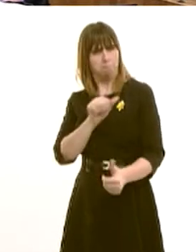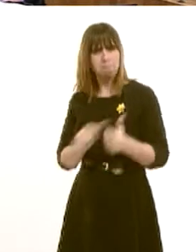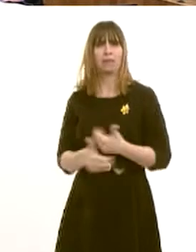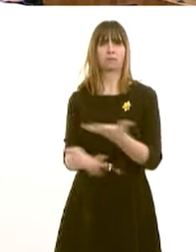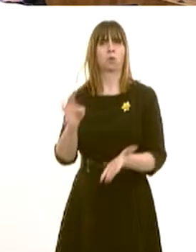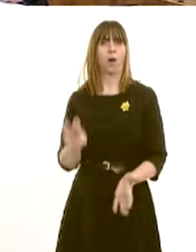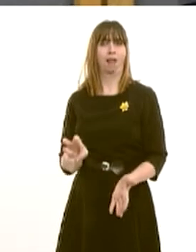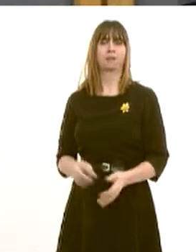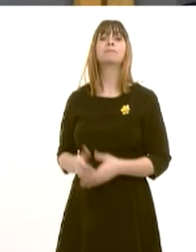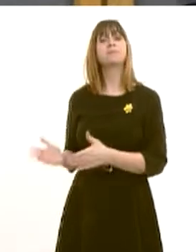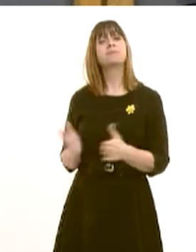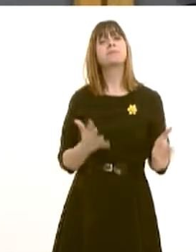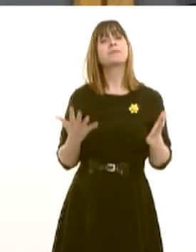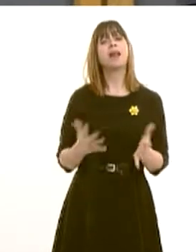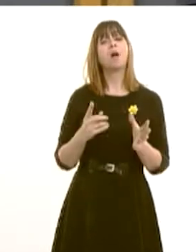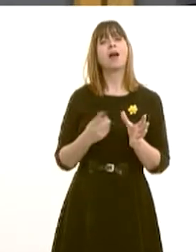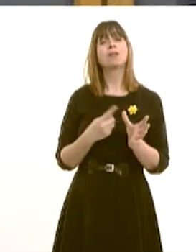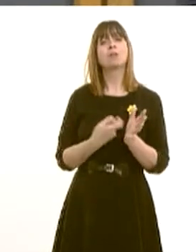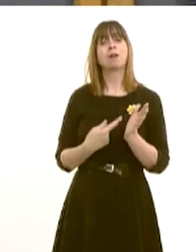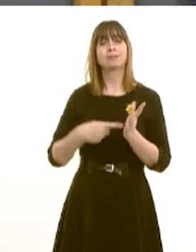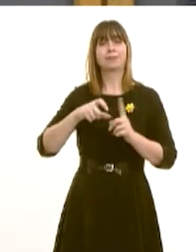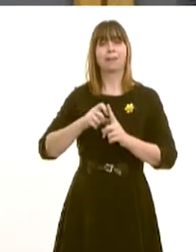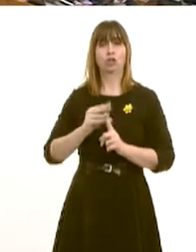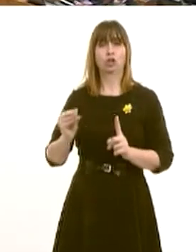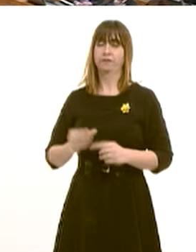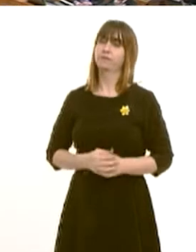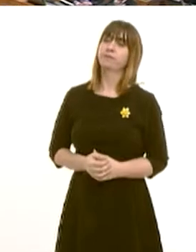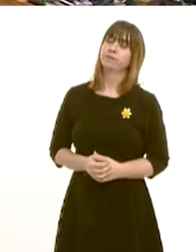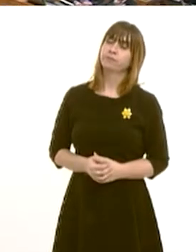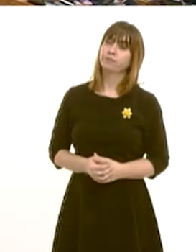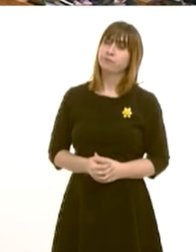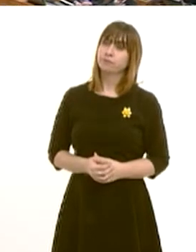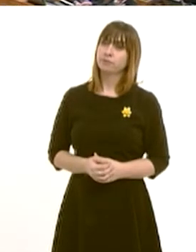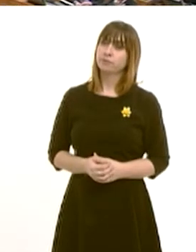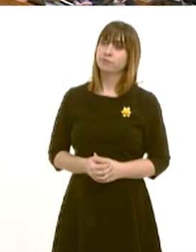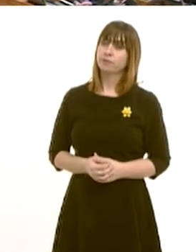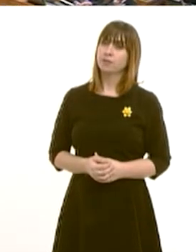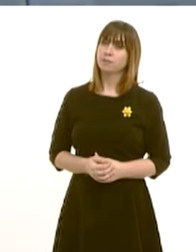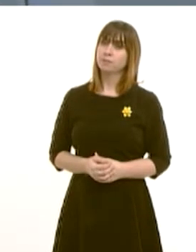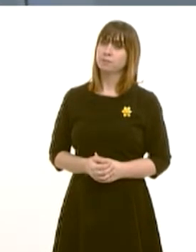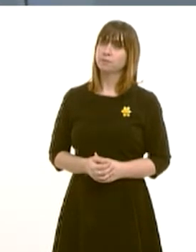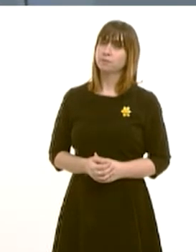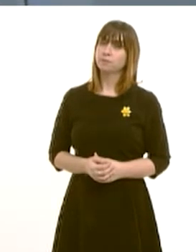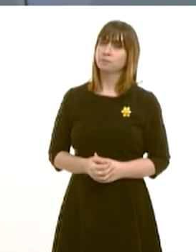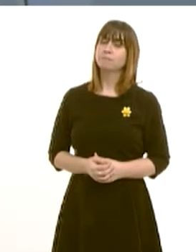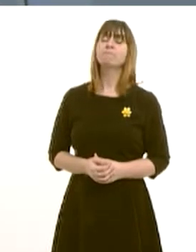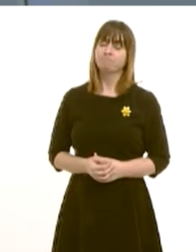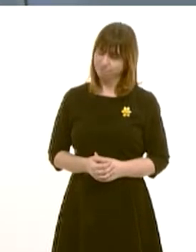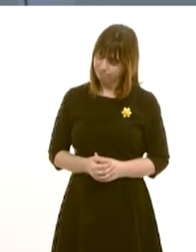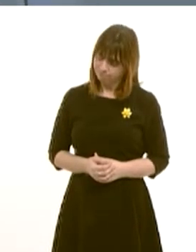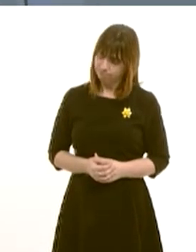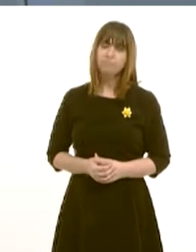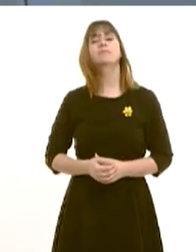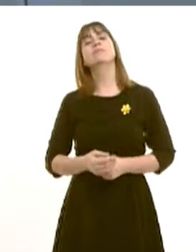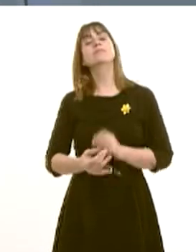We now move to the Leader of Opposition, Andrew Archie-Davis. Thank you very much, Presiding Officer. First Minister, last week we